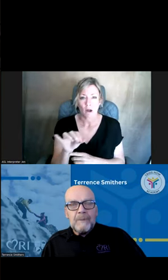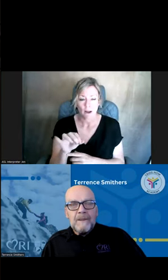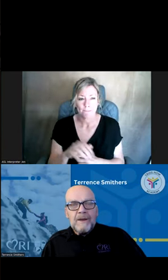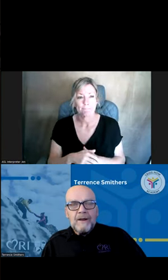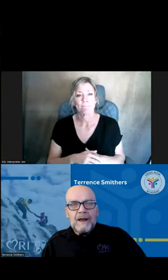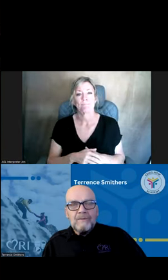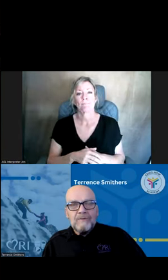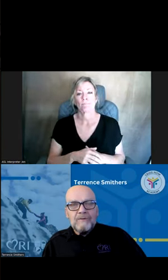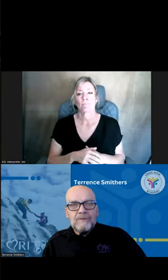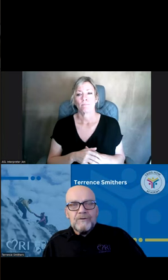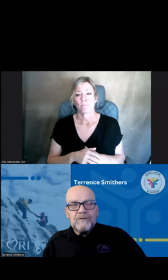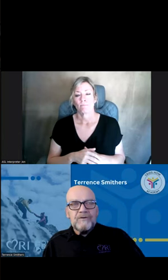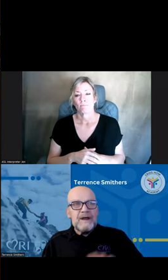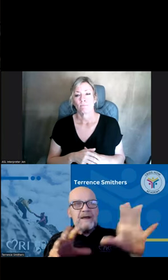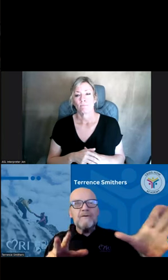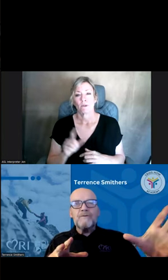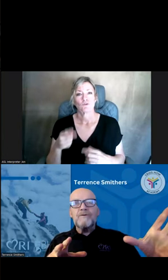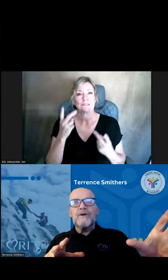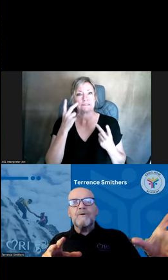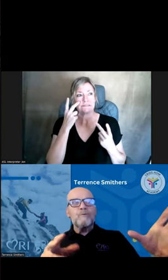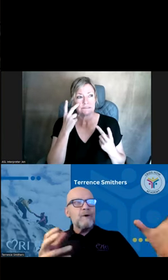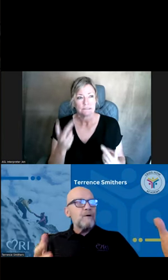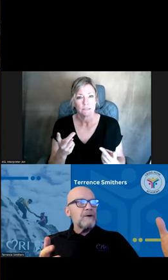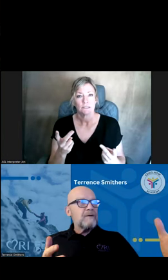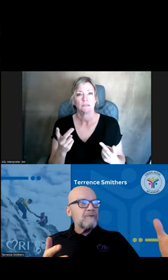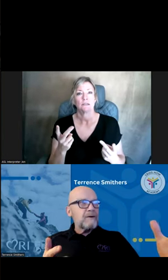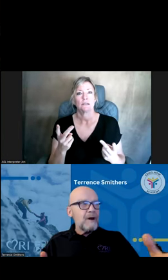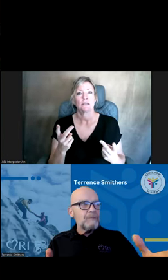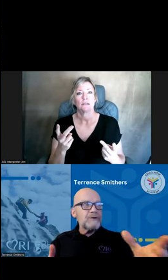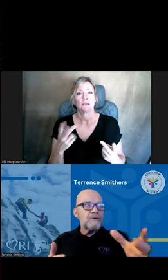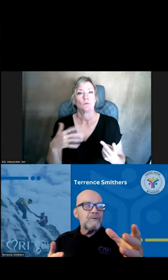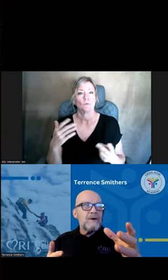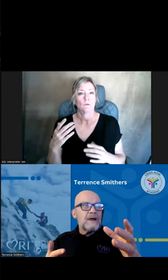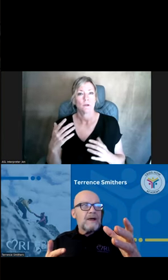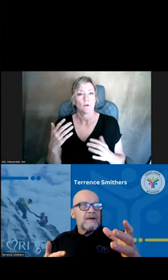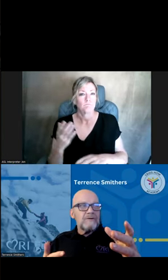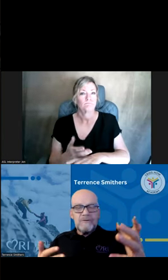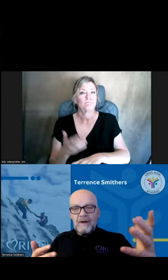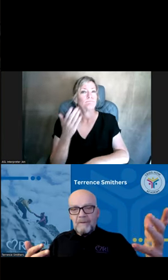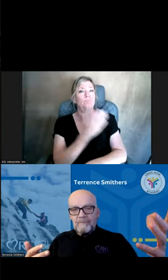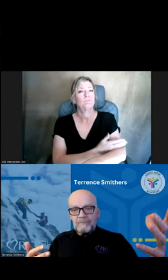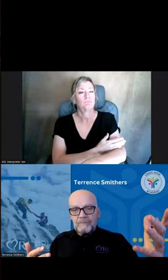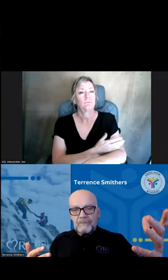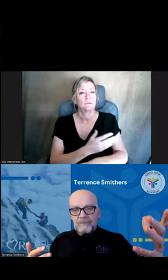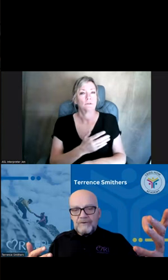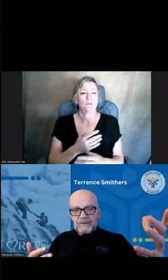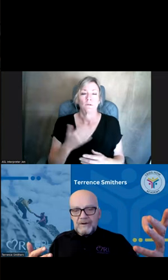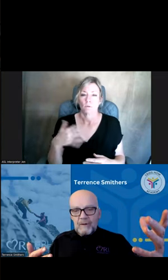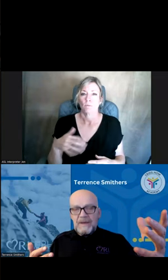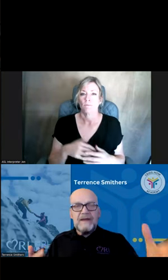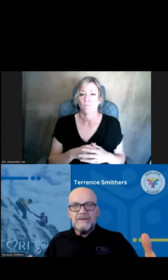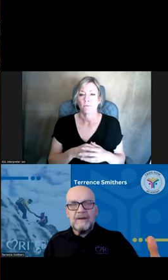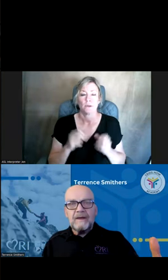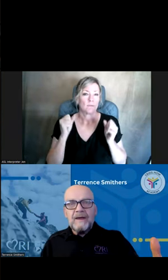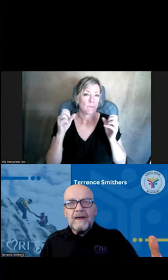to see, you know, where we have come to is just